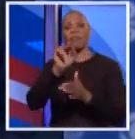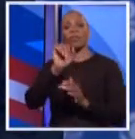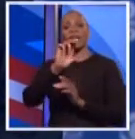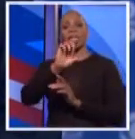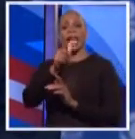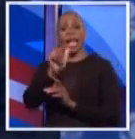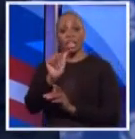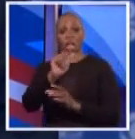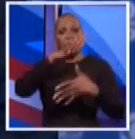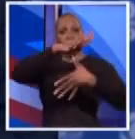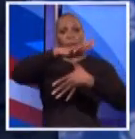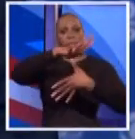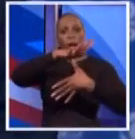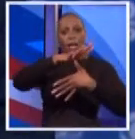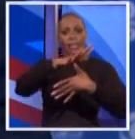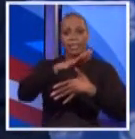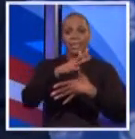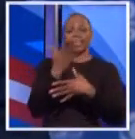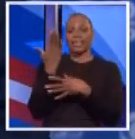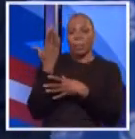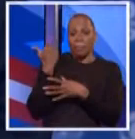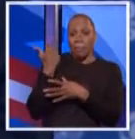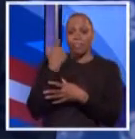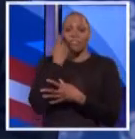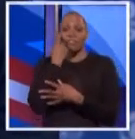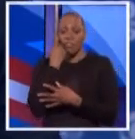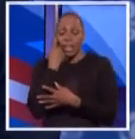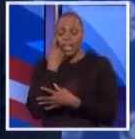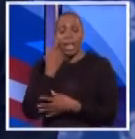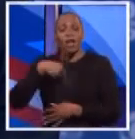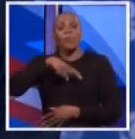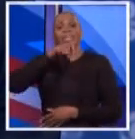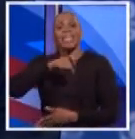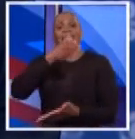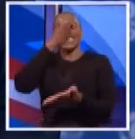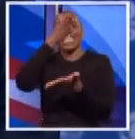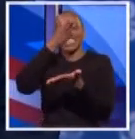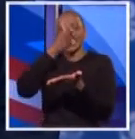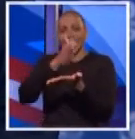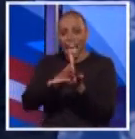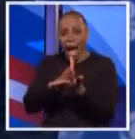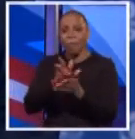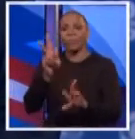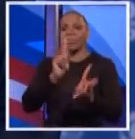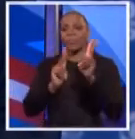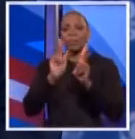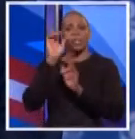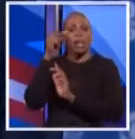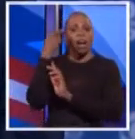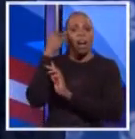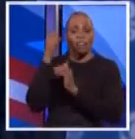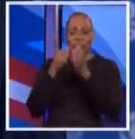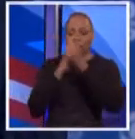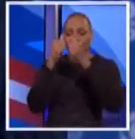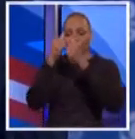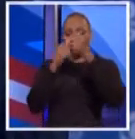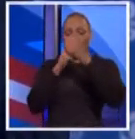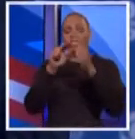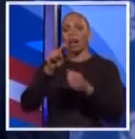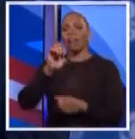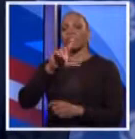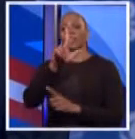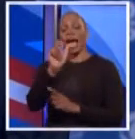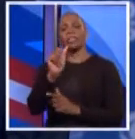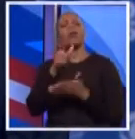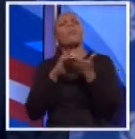Just this past year, Elliot, I issued a report that said we've got to stop the patronage and the governance structure at NYCHA. And you know what I